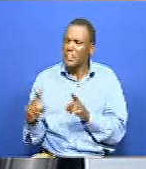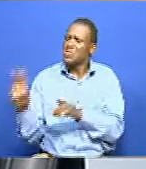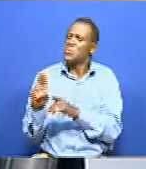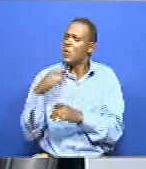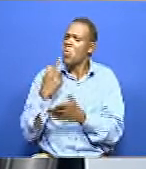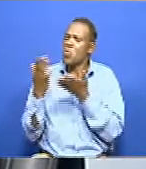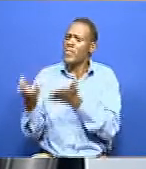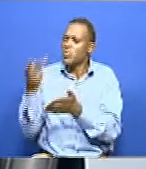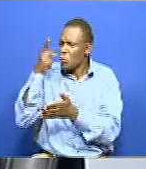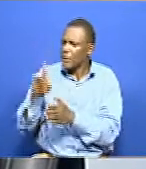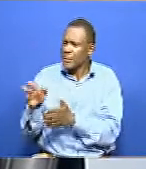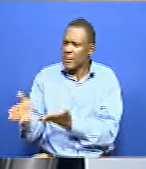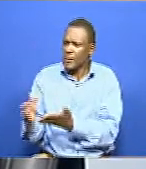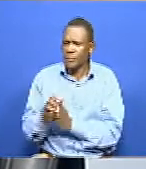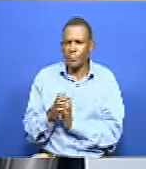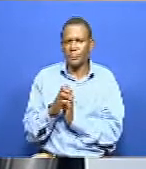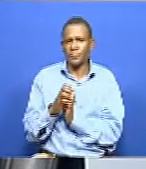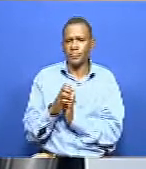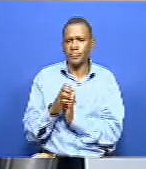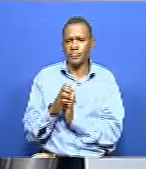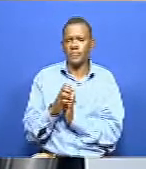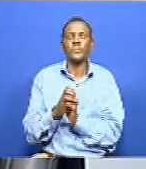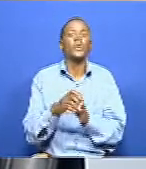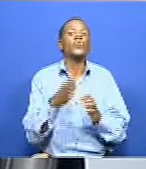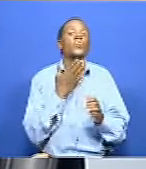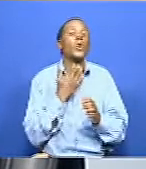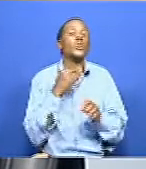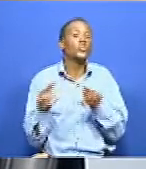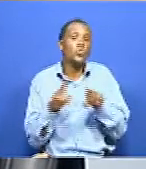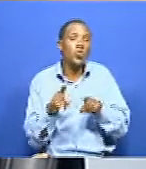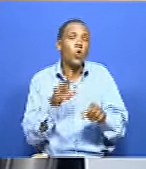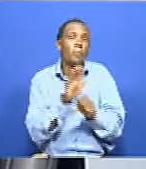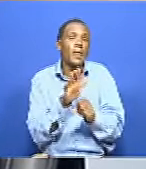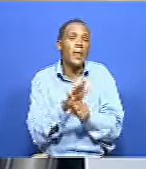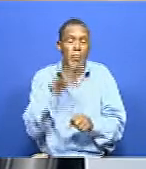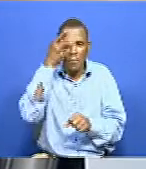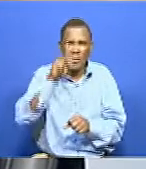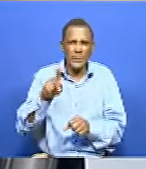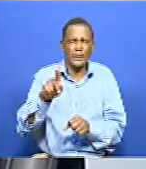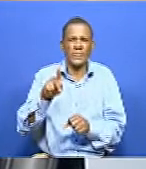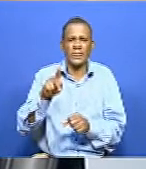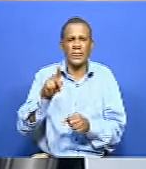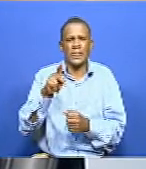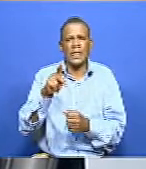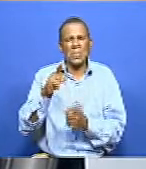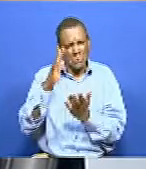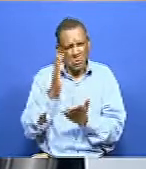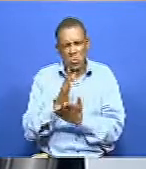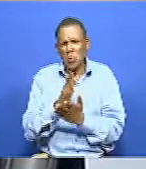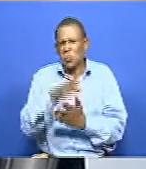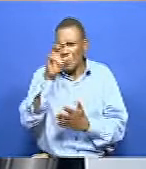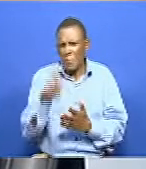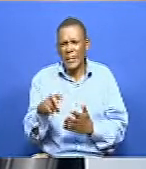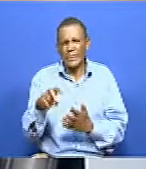And as much as you want to do more policies, more, you know, more policies out there, let's first also work on